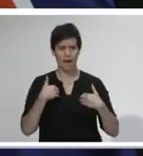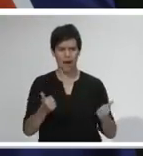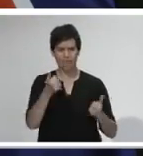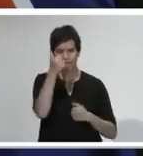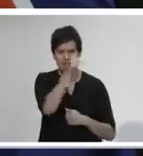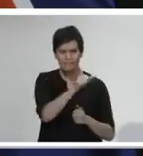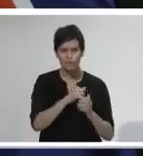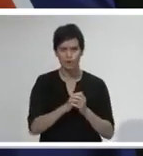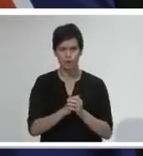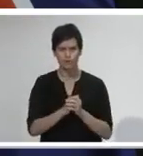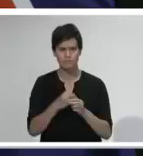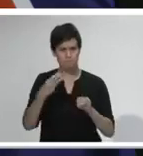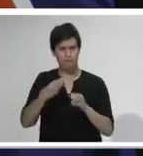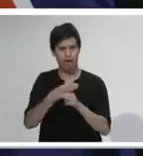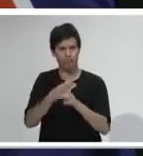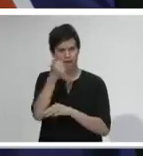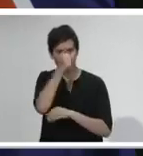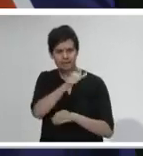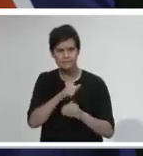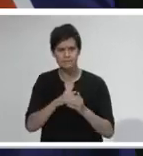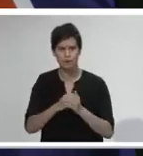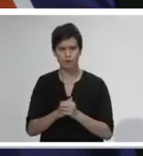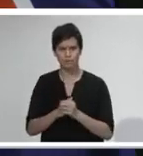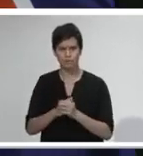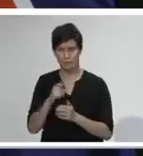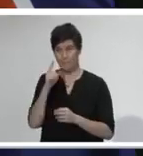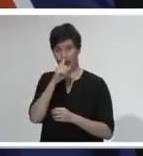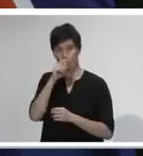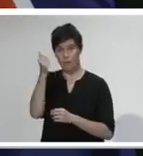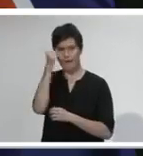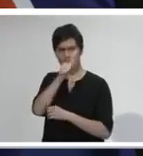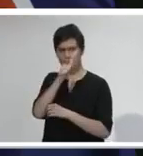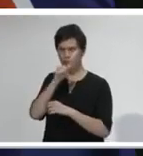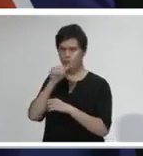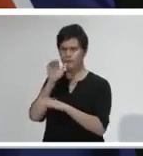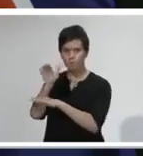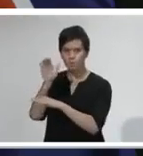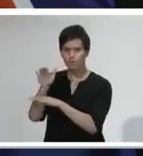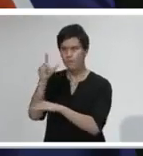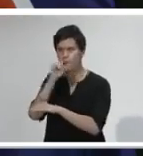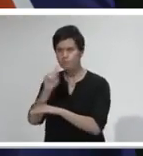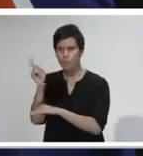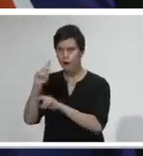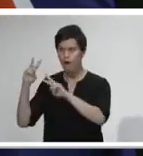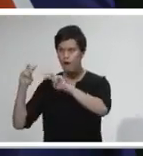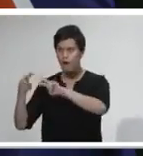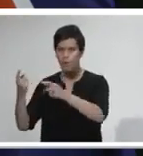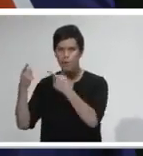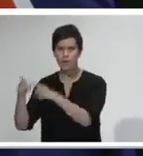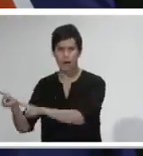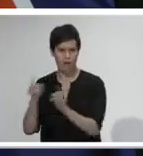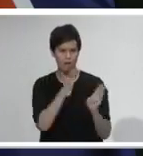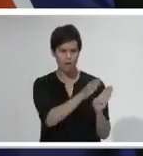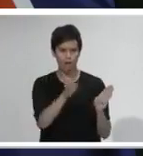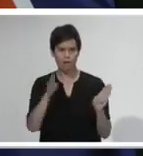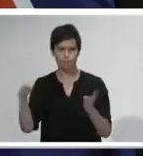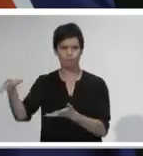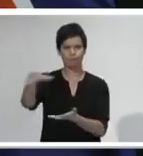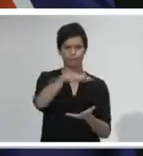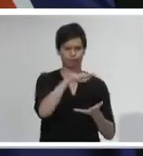statisticians and modelers can have reasonable certainty that undetected community transmission is unlikely.